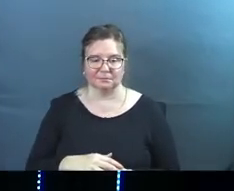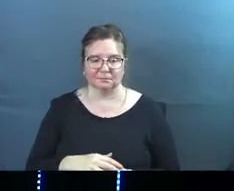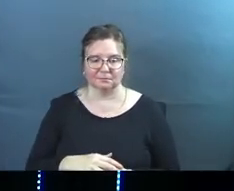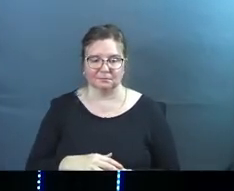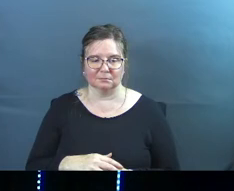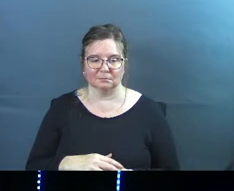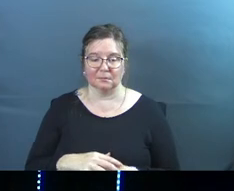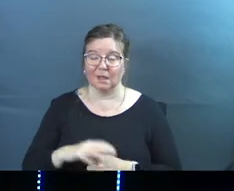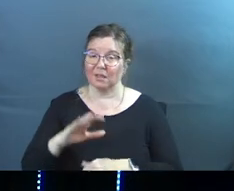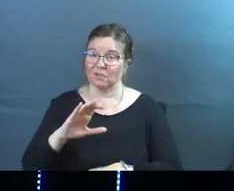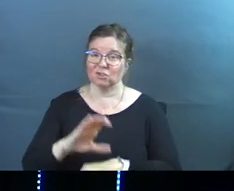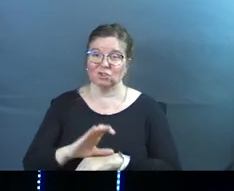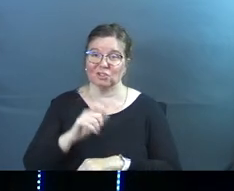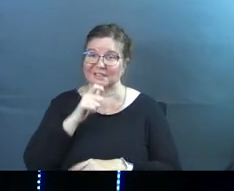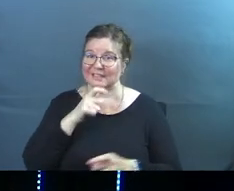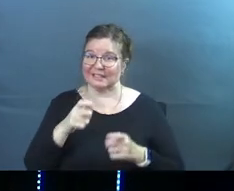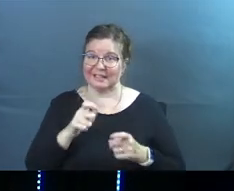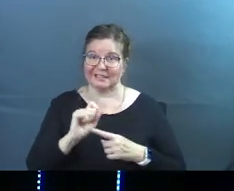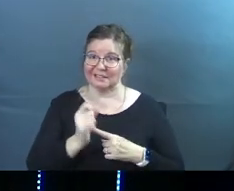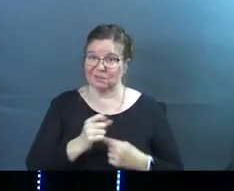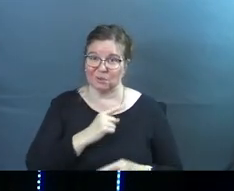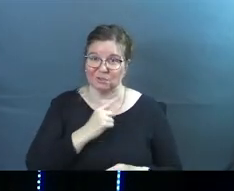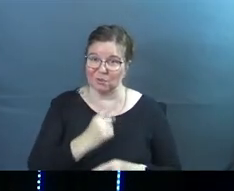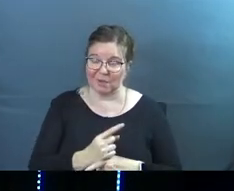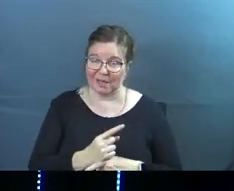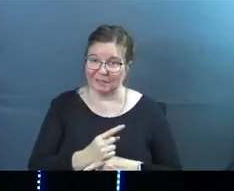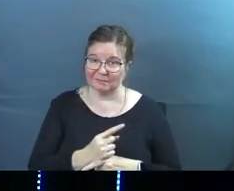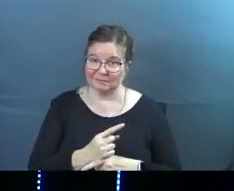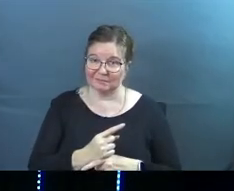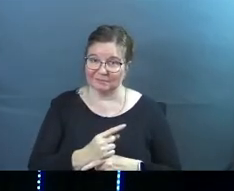and the church did not handle the situation right